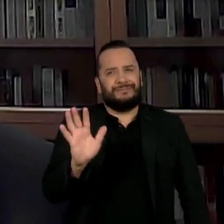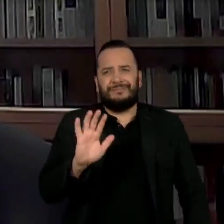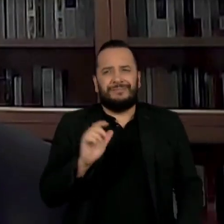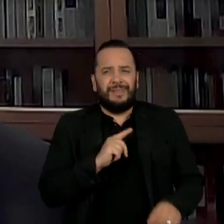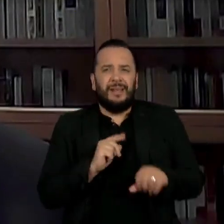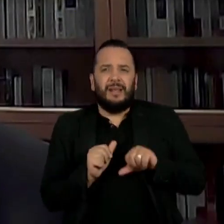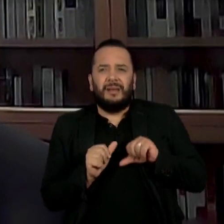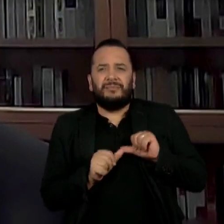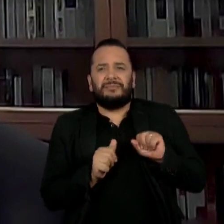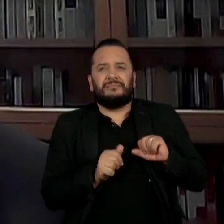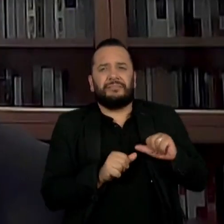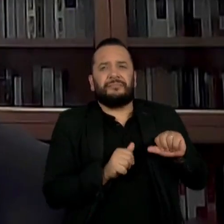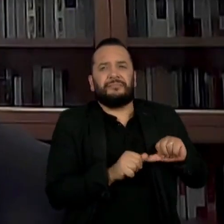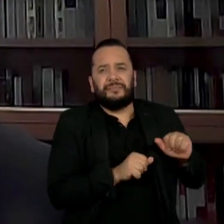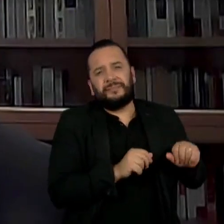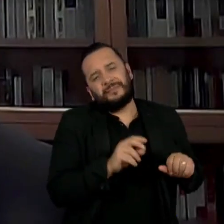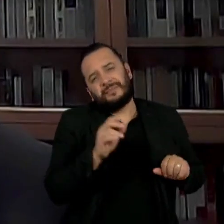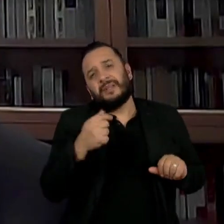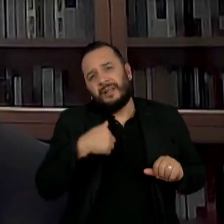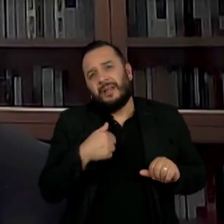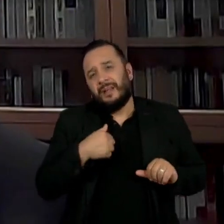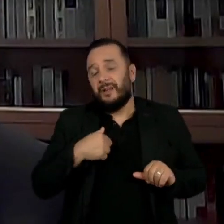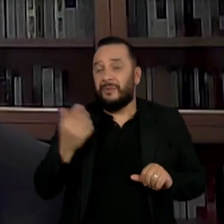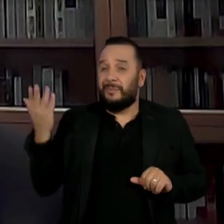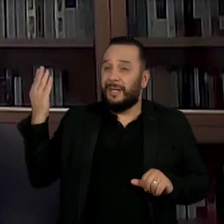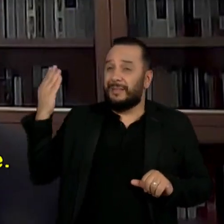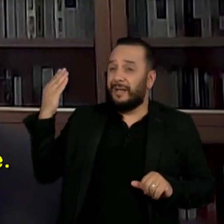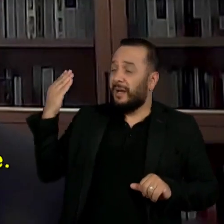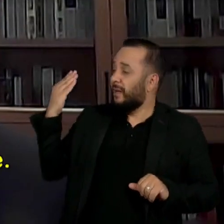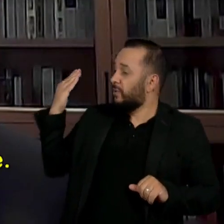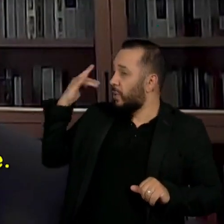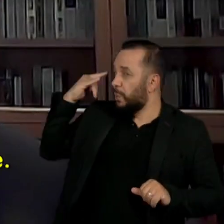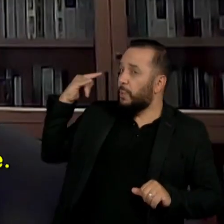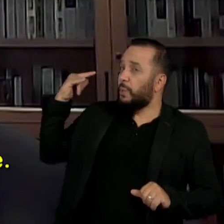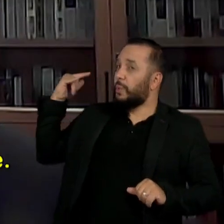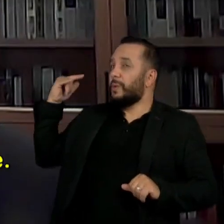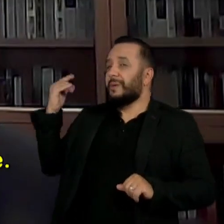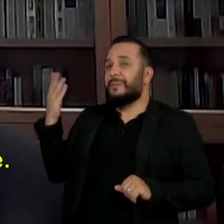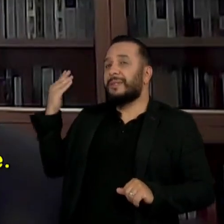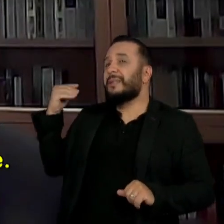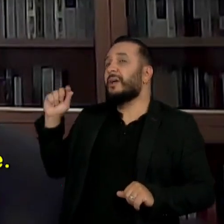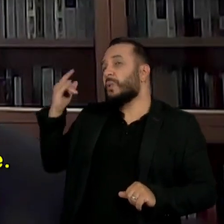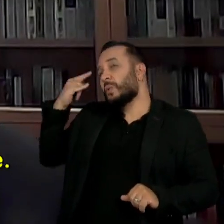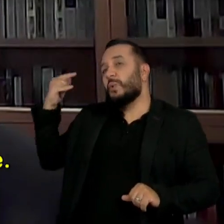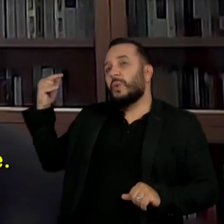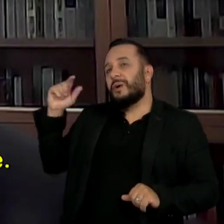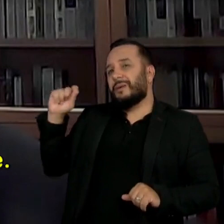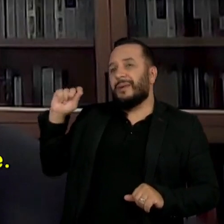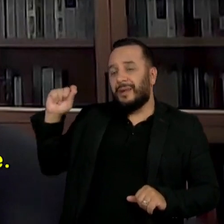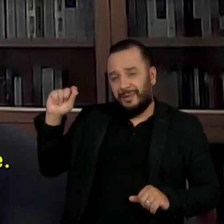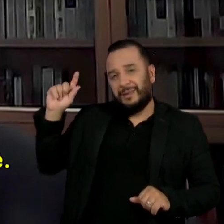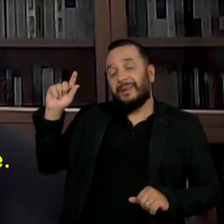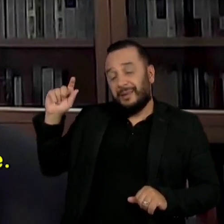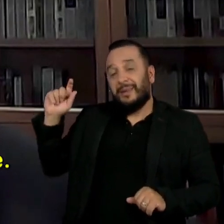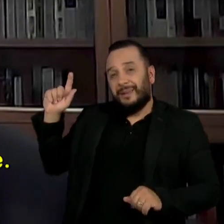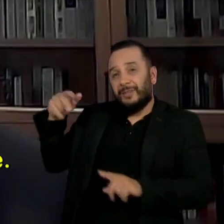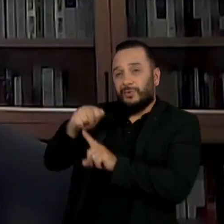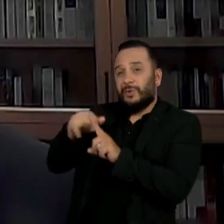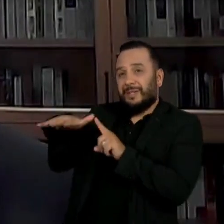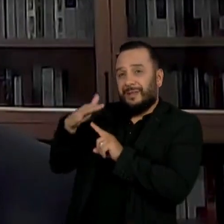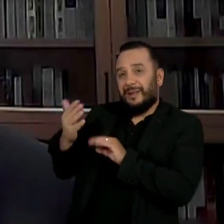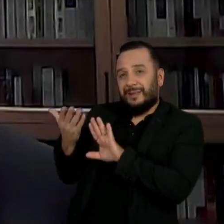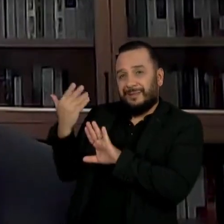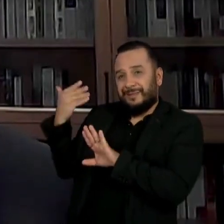For me, the attraction of the past is that it is a very, very different world.